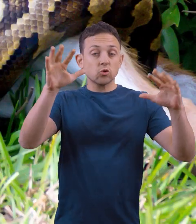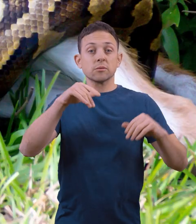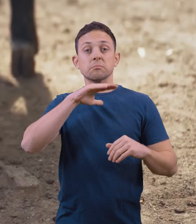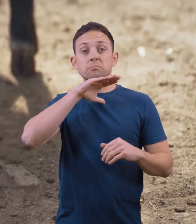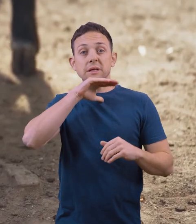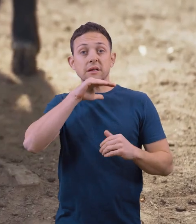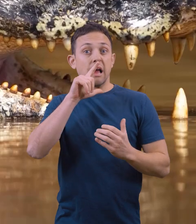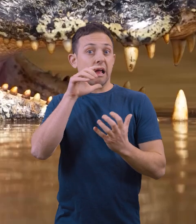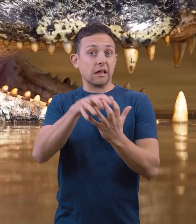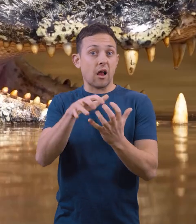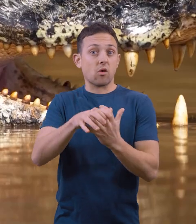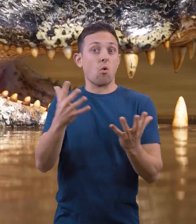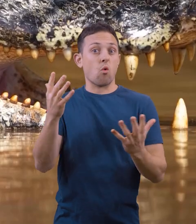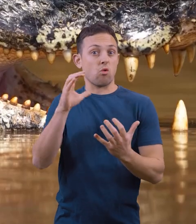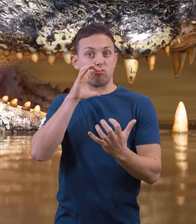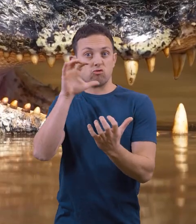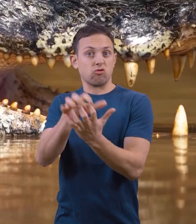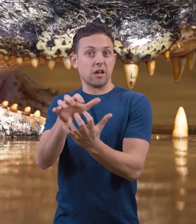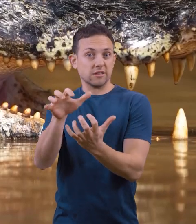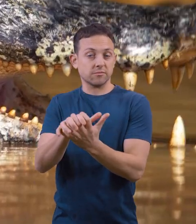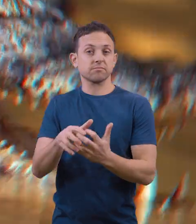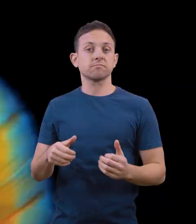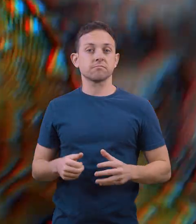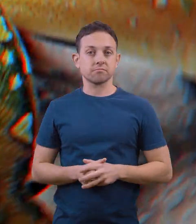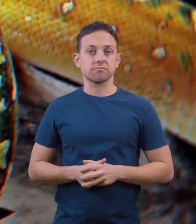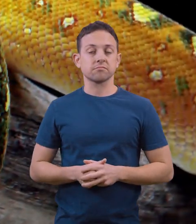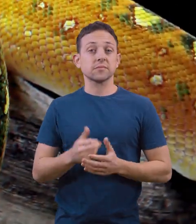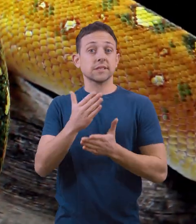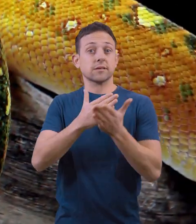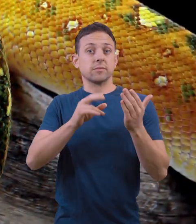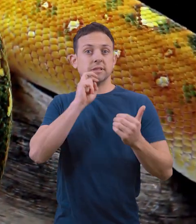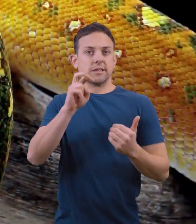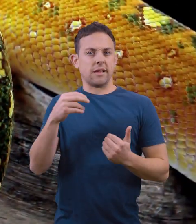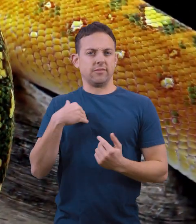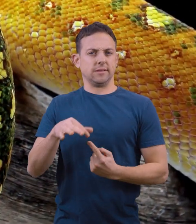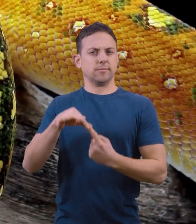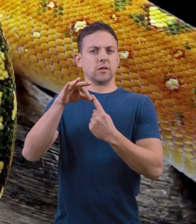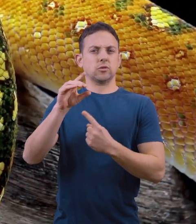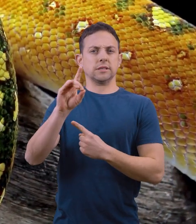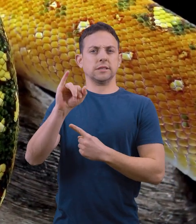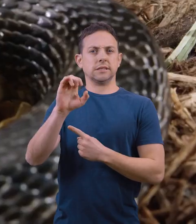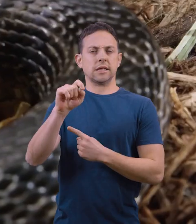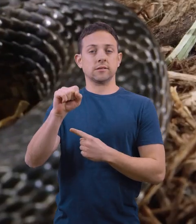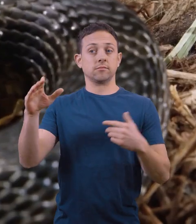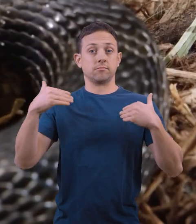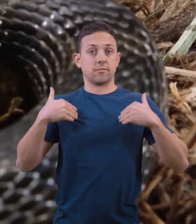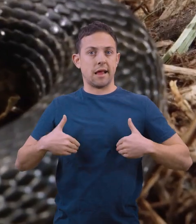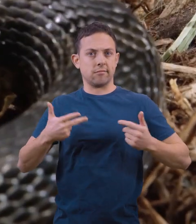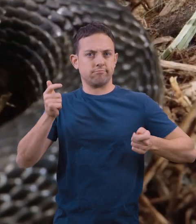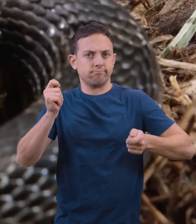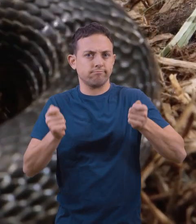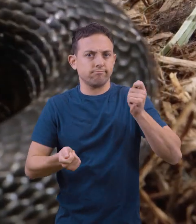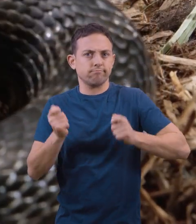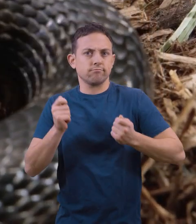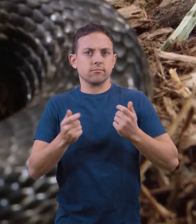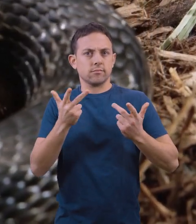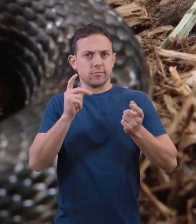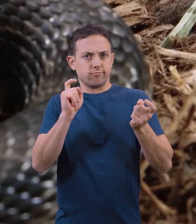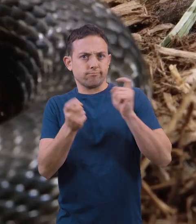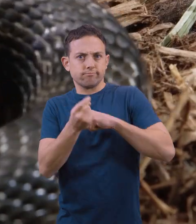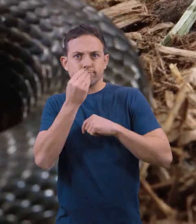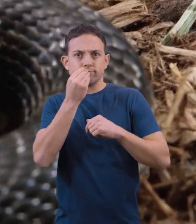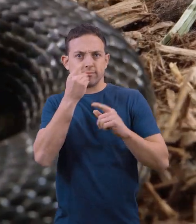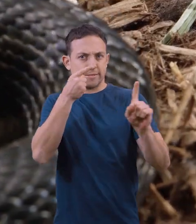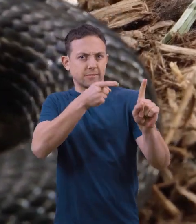deer, pigs, and alligators or crocodiles. Some snakes have special diets, and their bodies have adapted, or